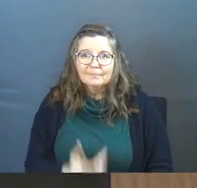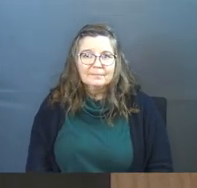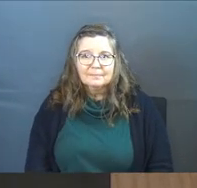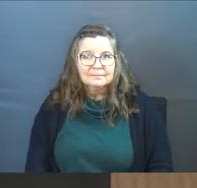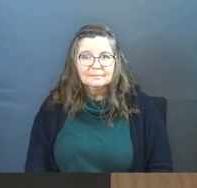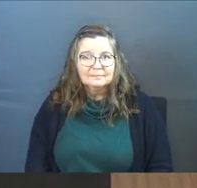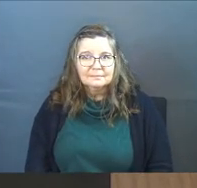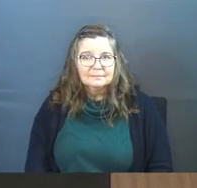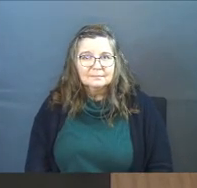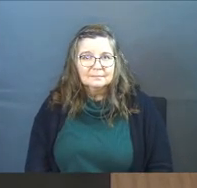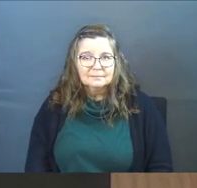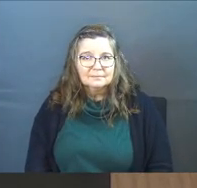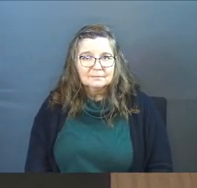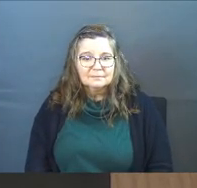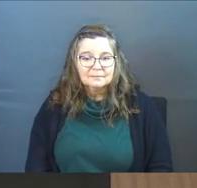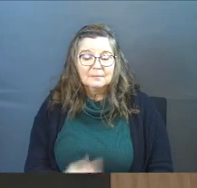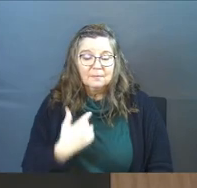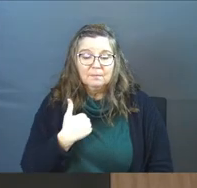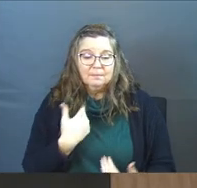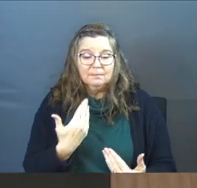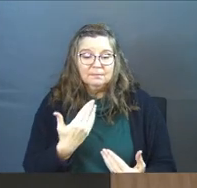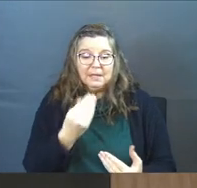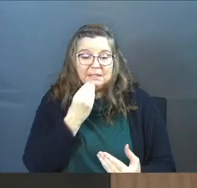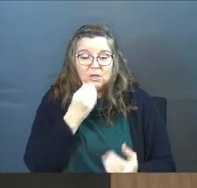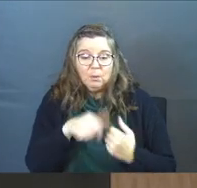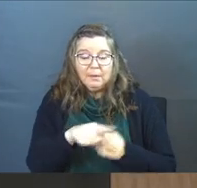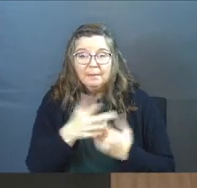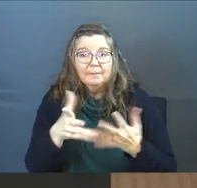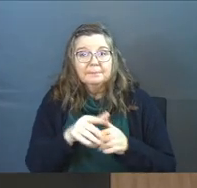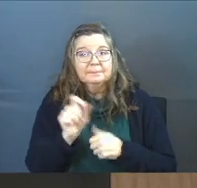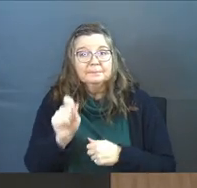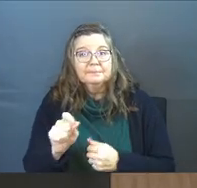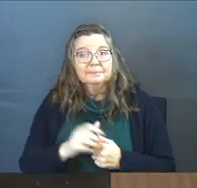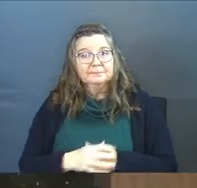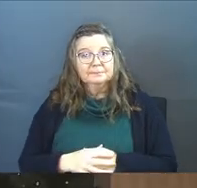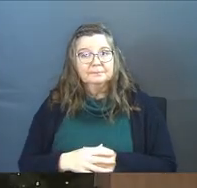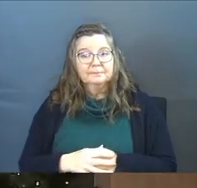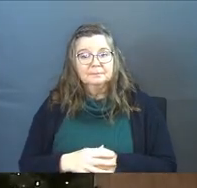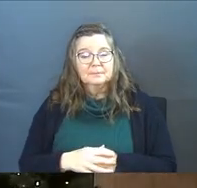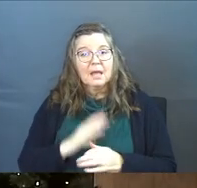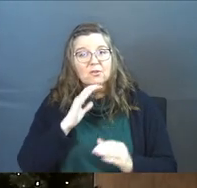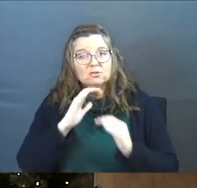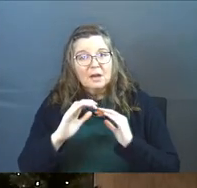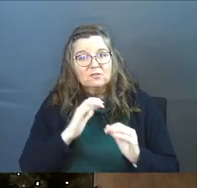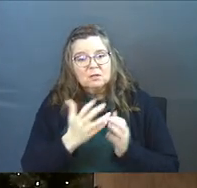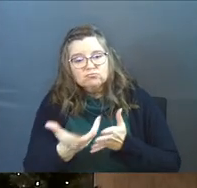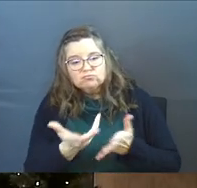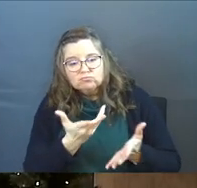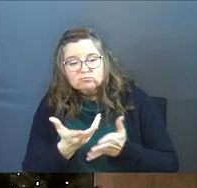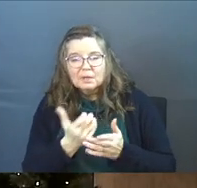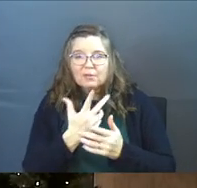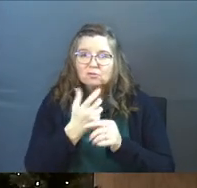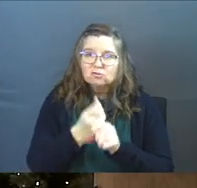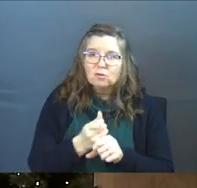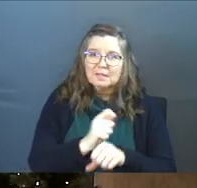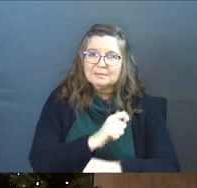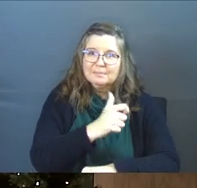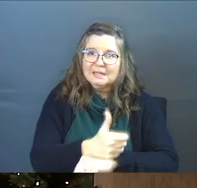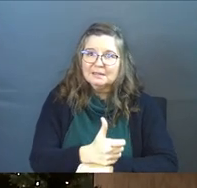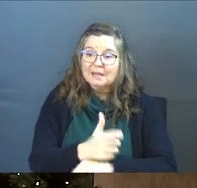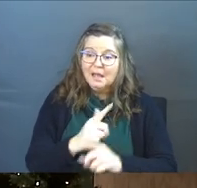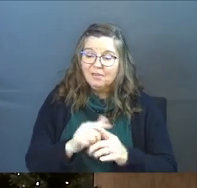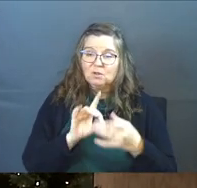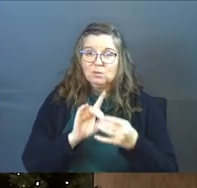it. He just has dinner with them. And there's conversations, relations, and there's trust building,